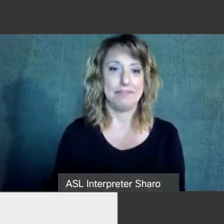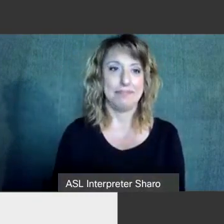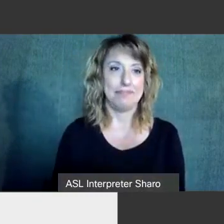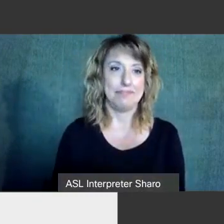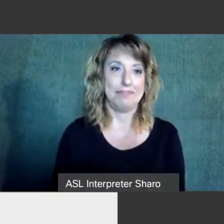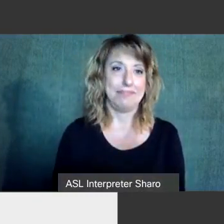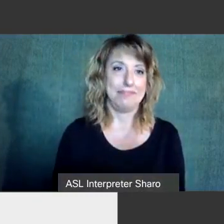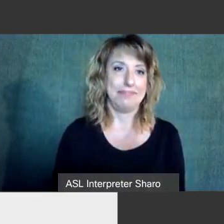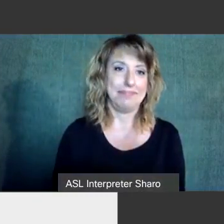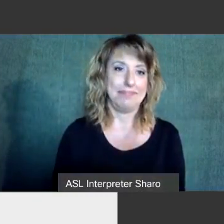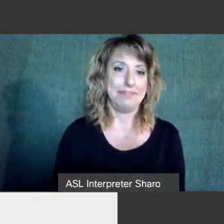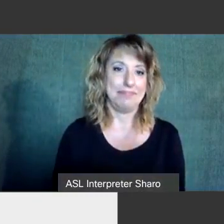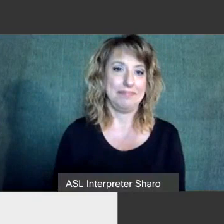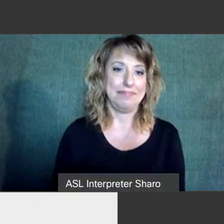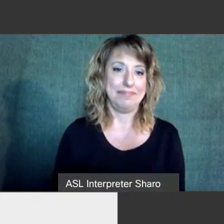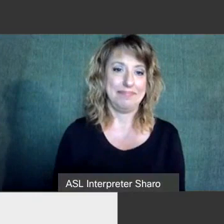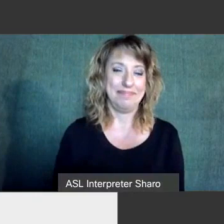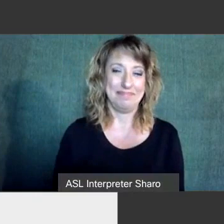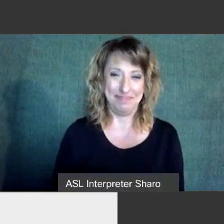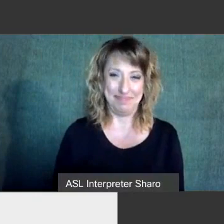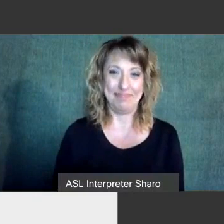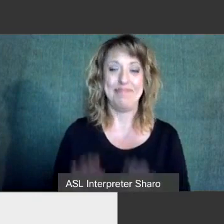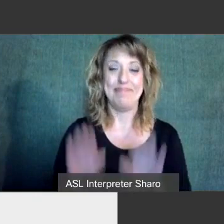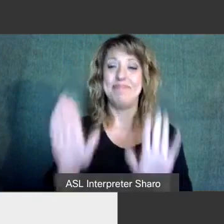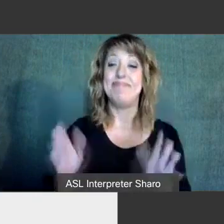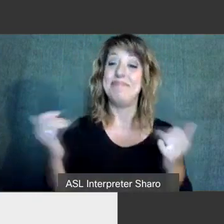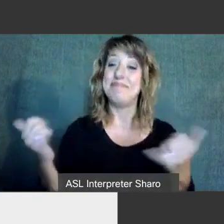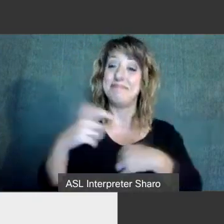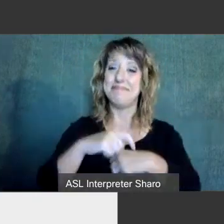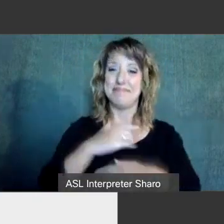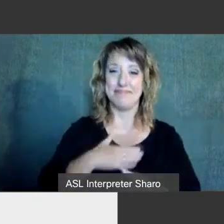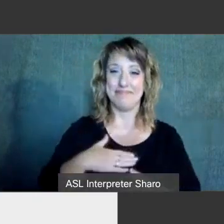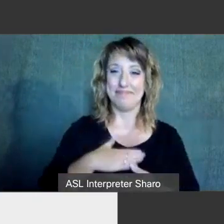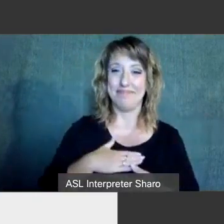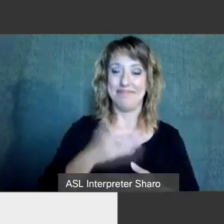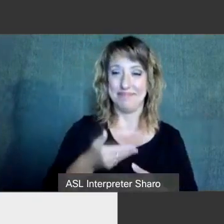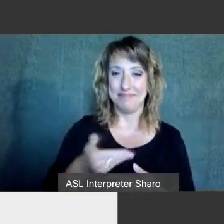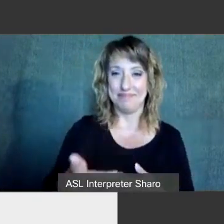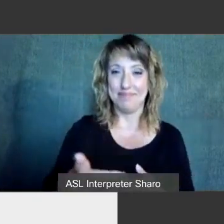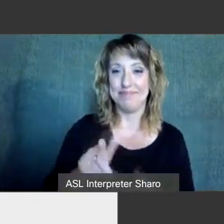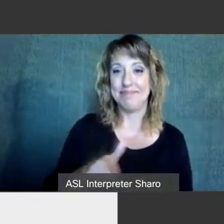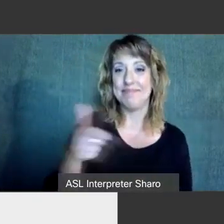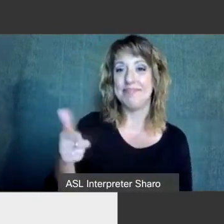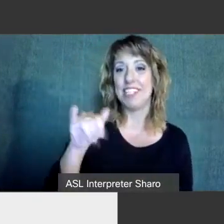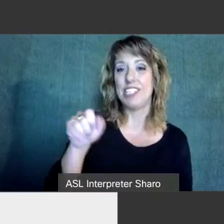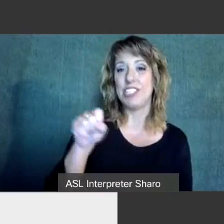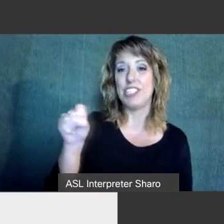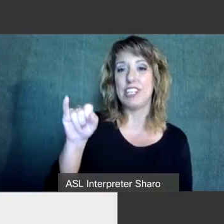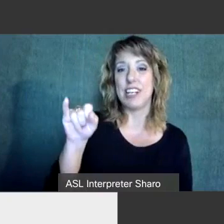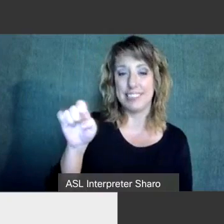Great. So it is now my pleasure to introduce to you Jesse Terisky,